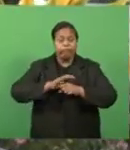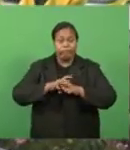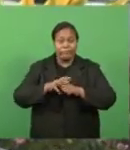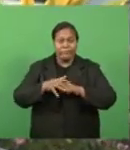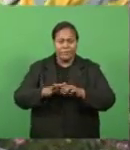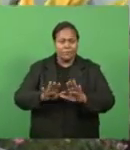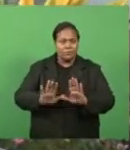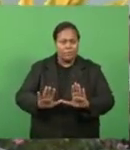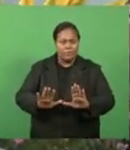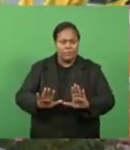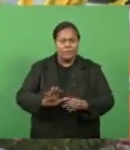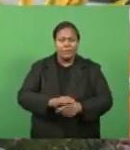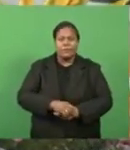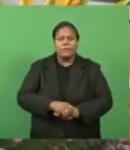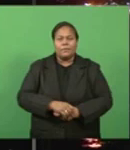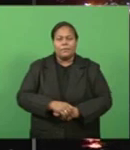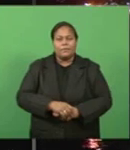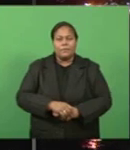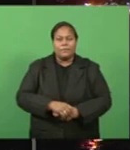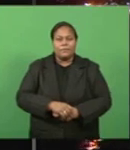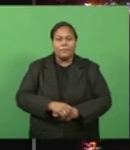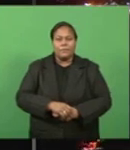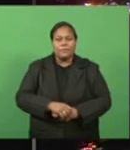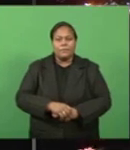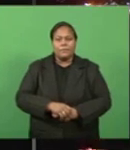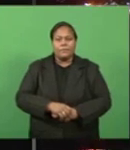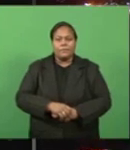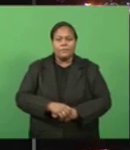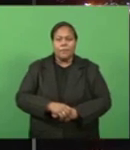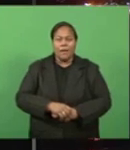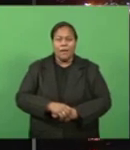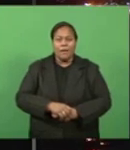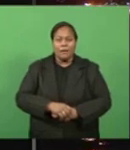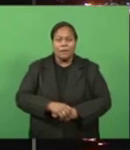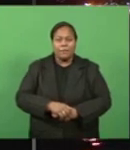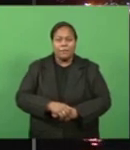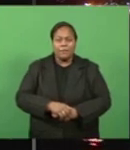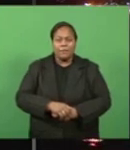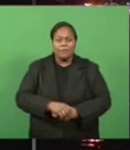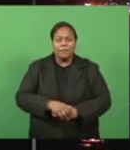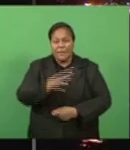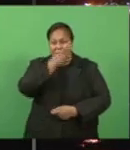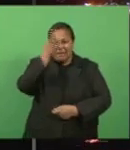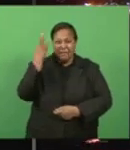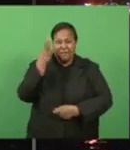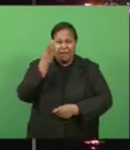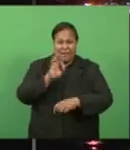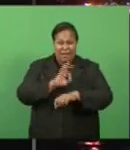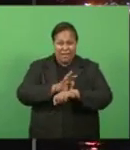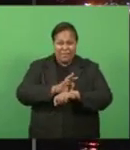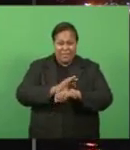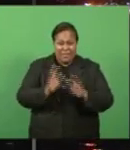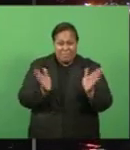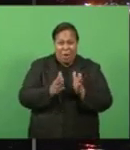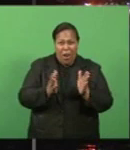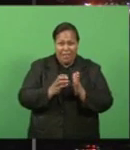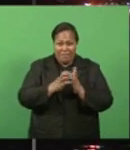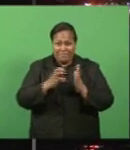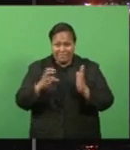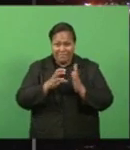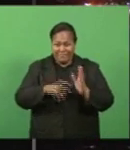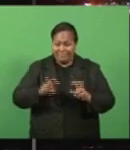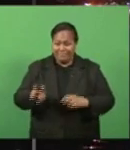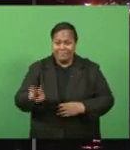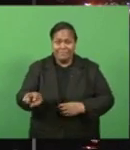Turangaibiu, FBC News. Mobile fever clinics will now be the focus strategy for the Ministry of Health as it rolls out